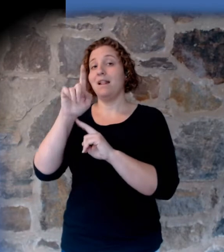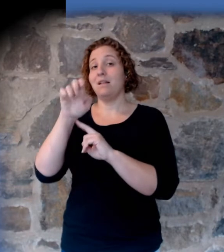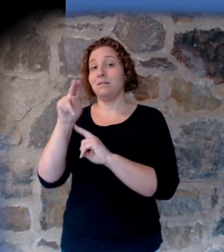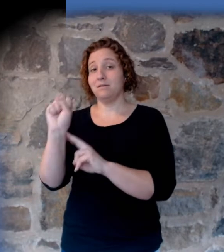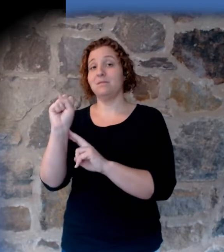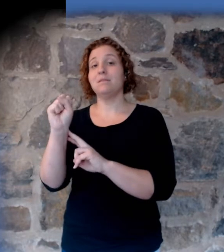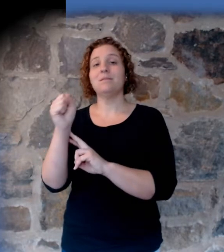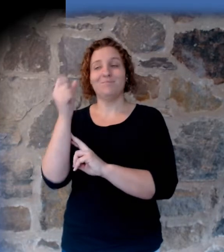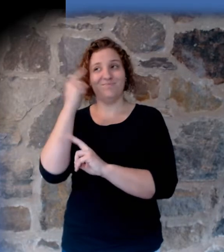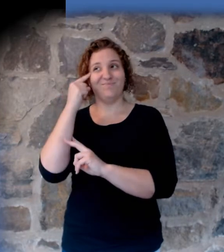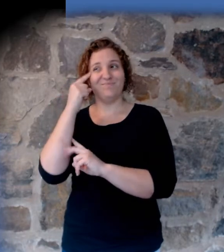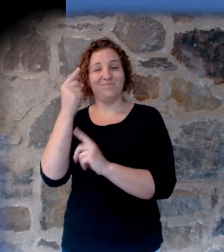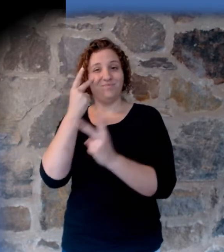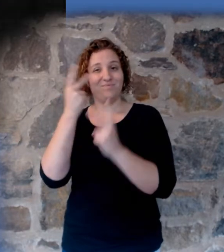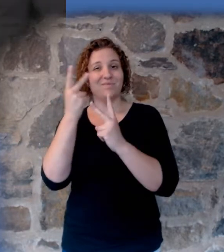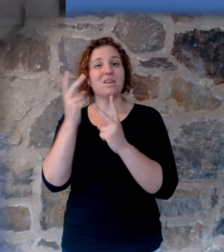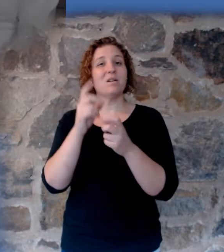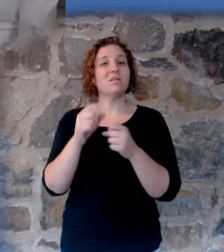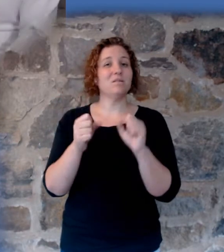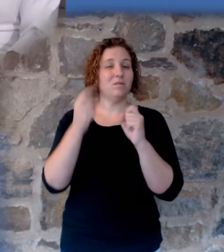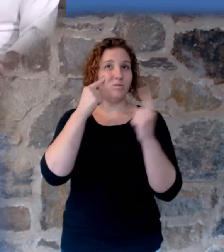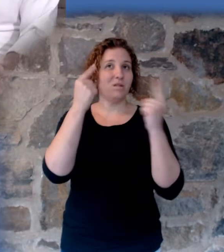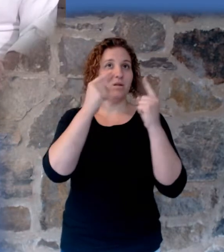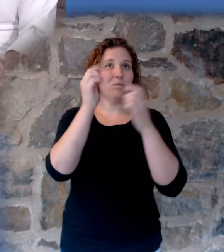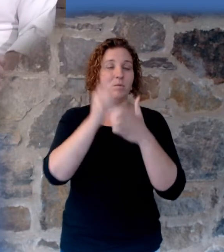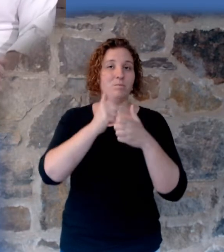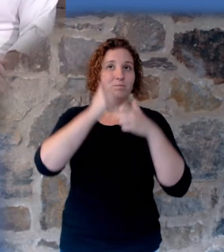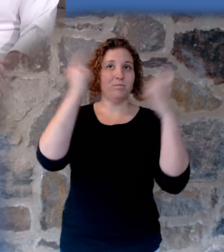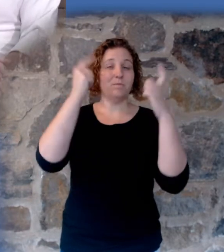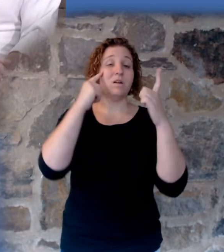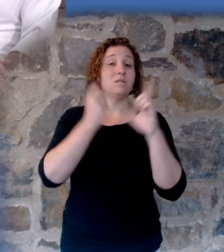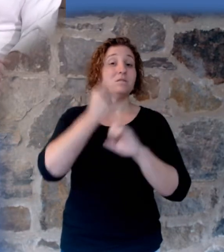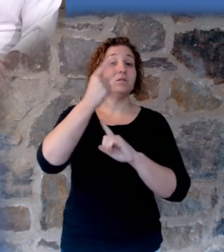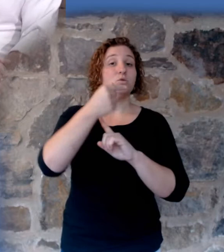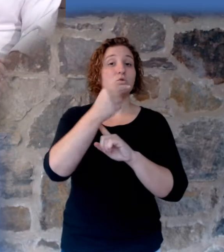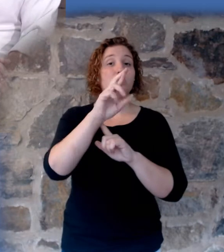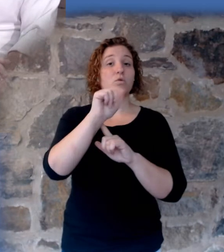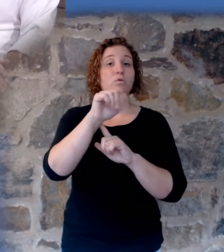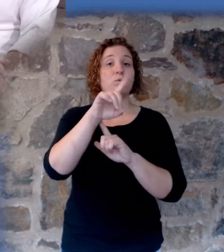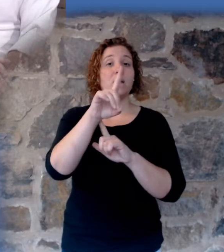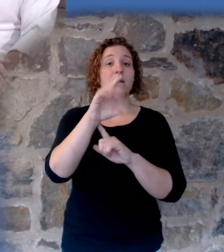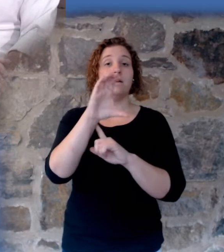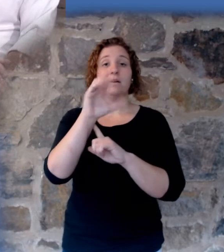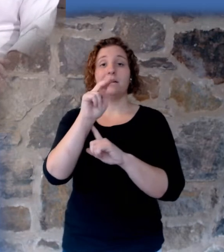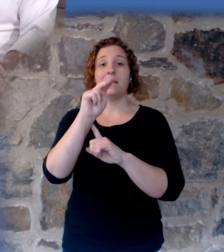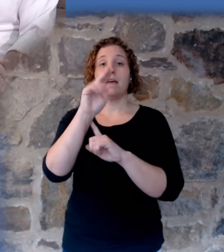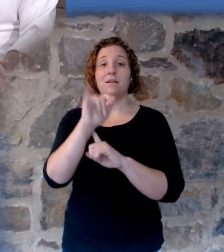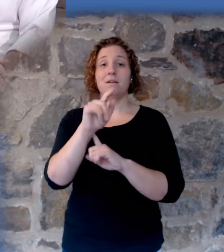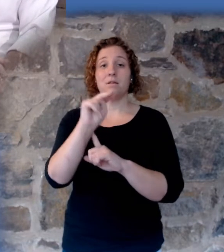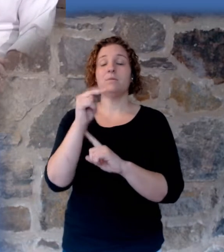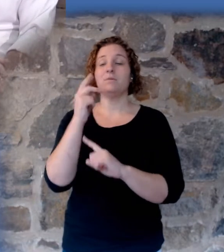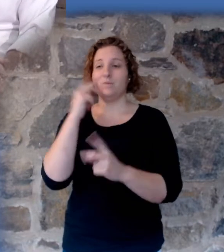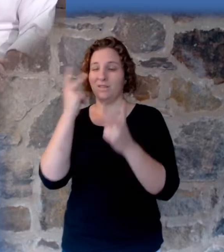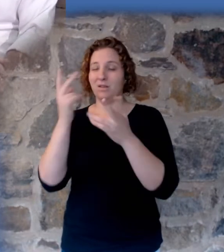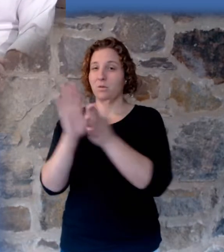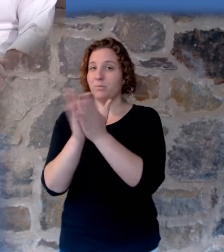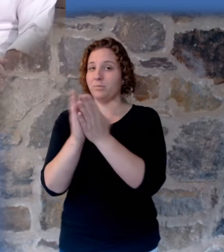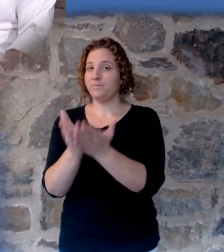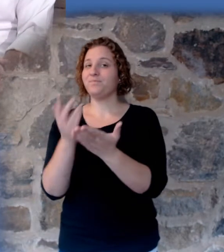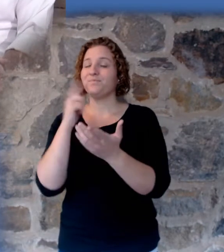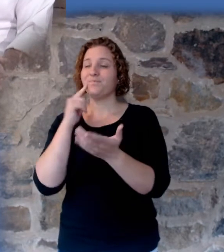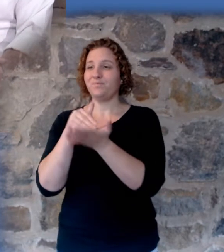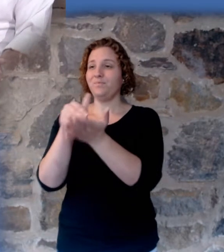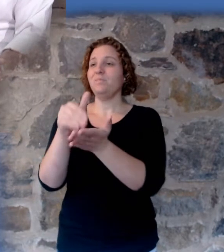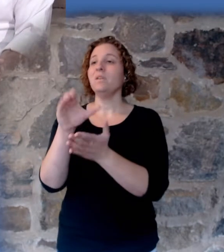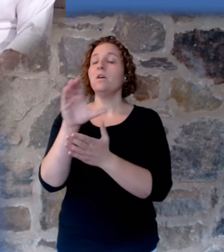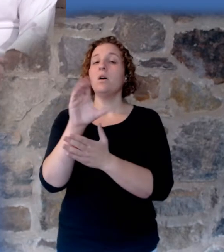So here's the standard textbook. Prentice Hall, General Science, 1992. Over millions of years, the Colorado River has carved the Grand Canyon